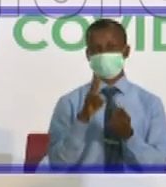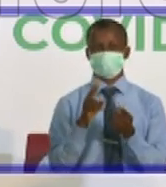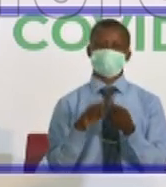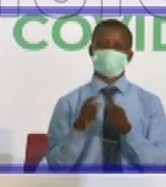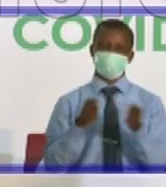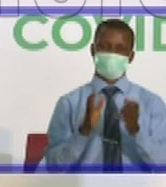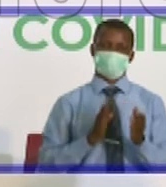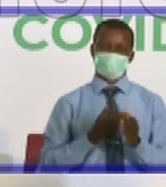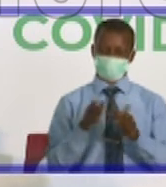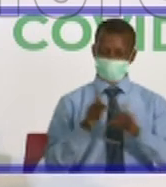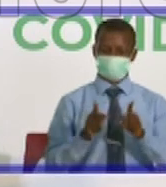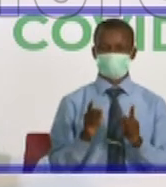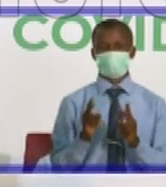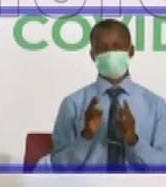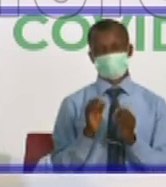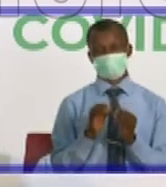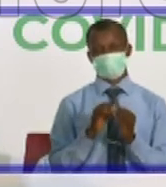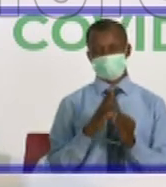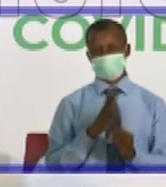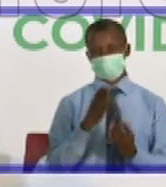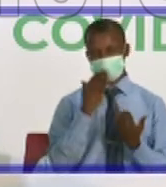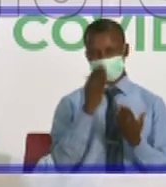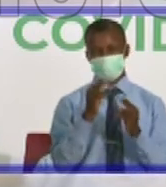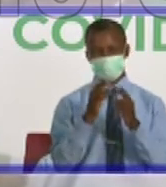more effectively. Thank you very much.